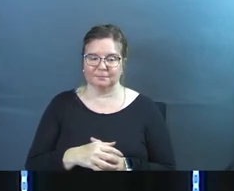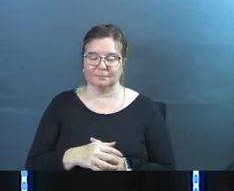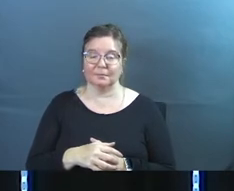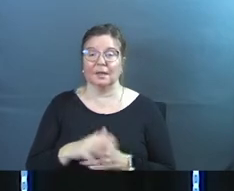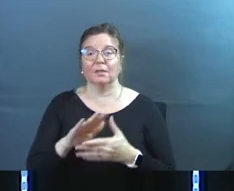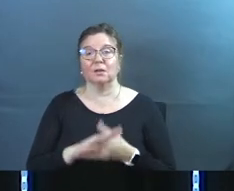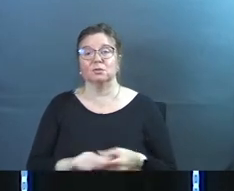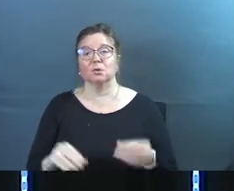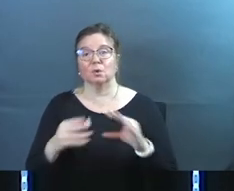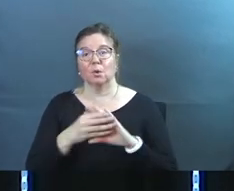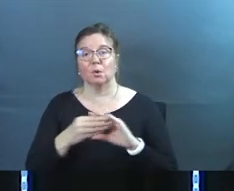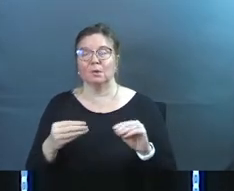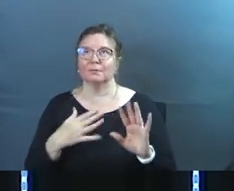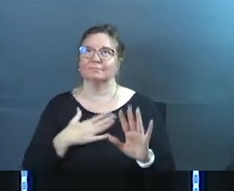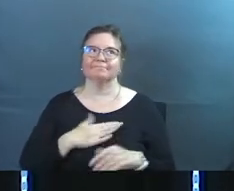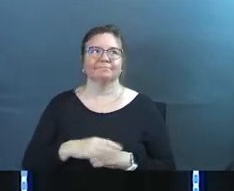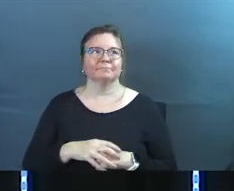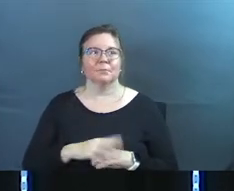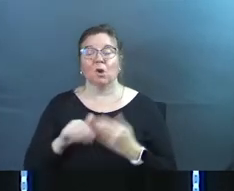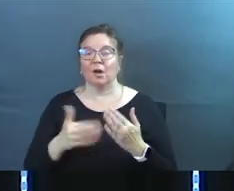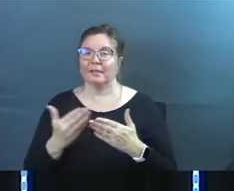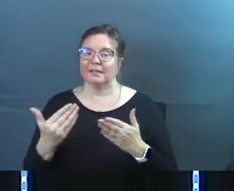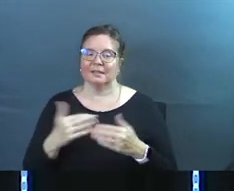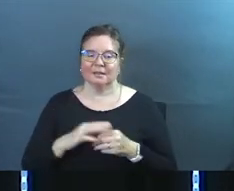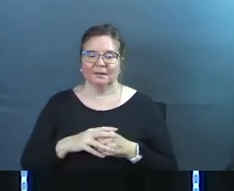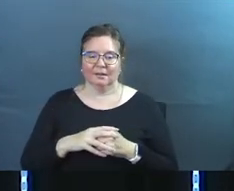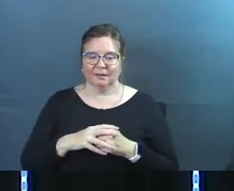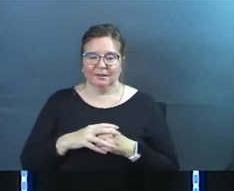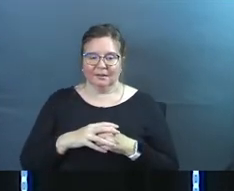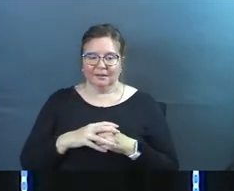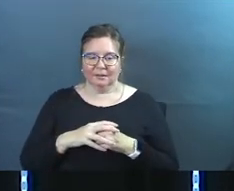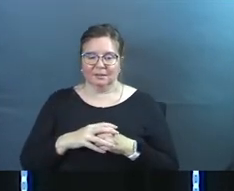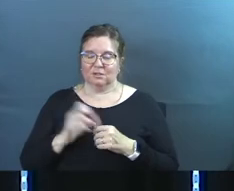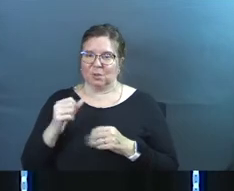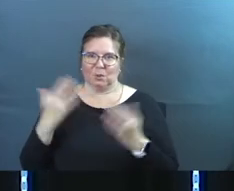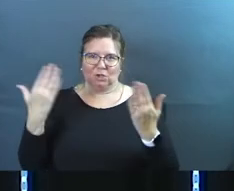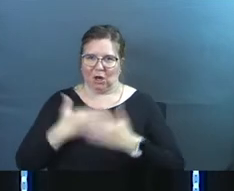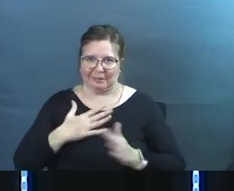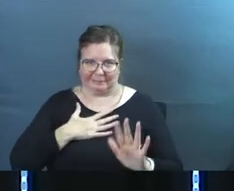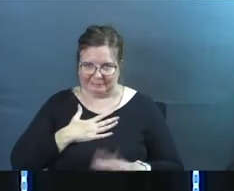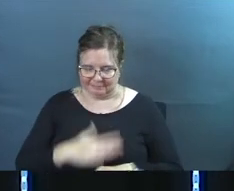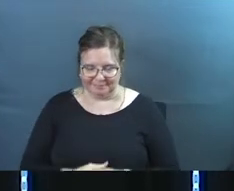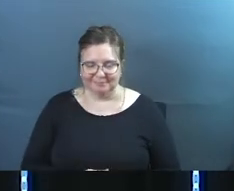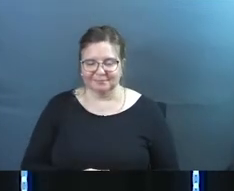there's a story gosh all of this is so dark